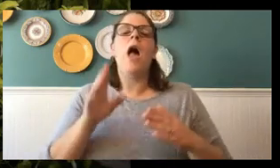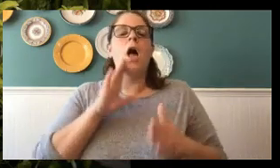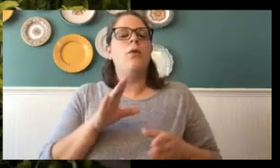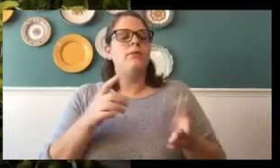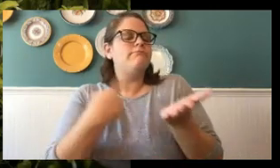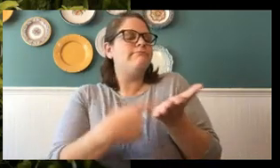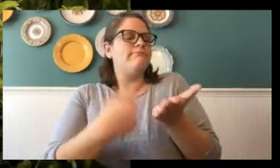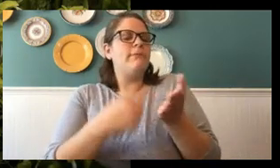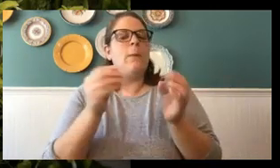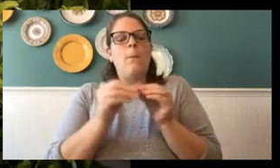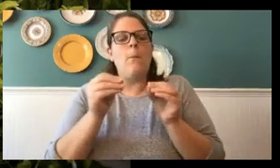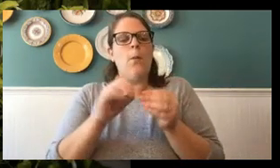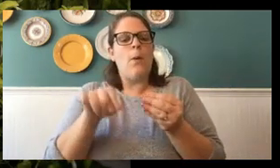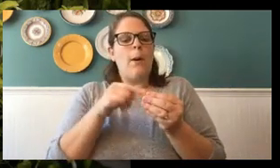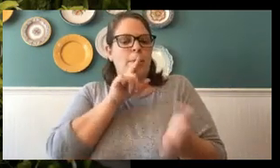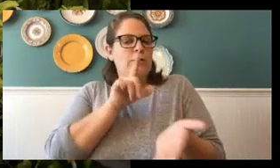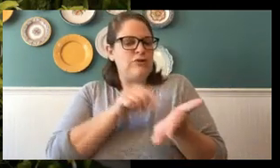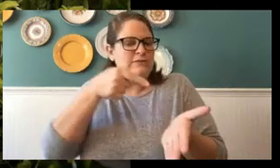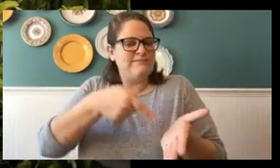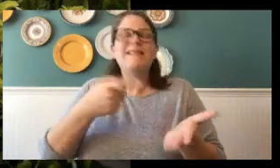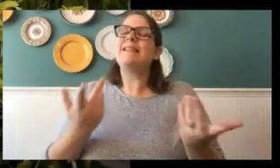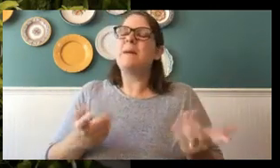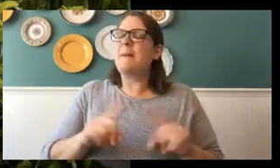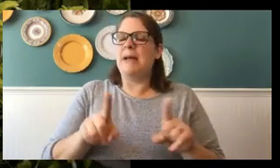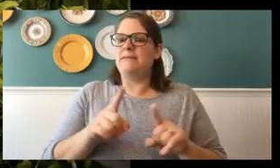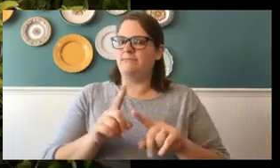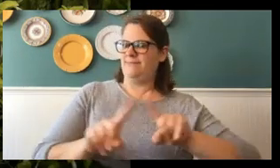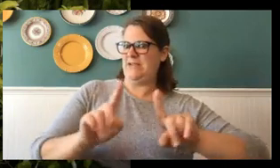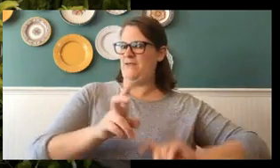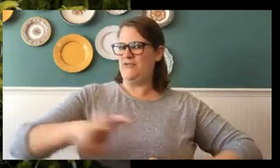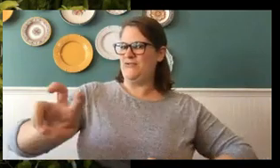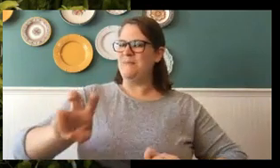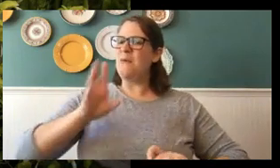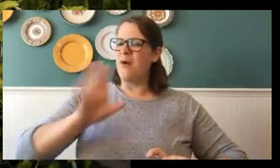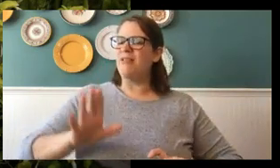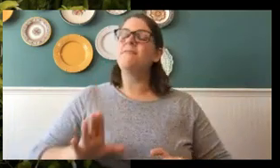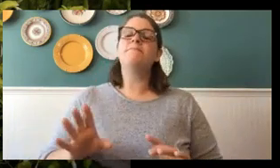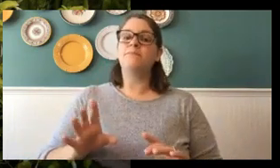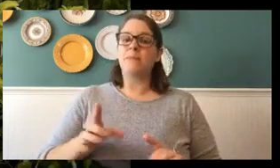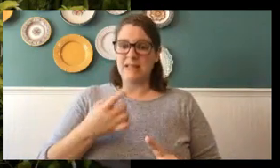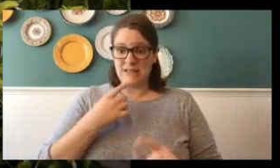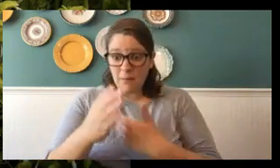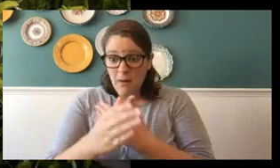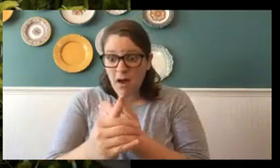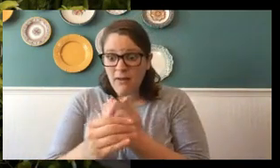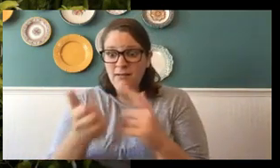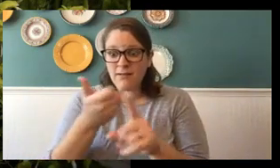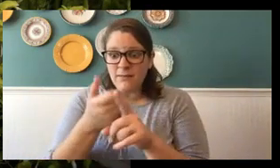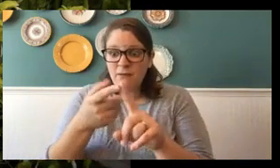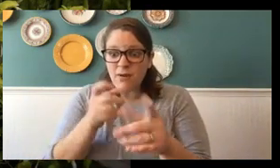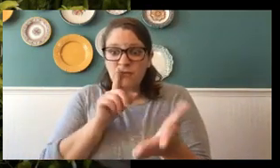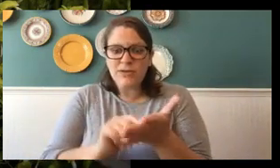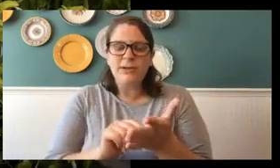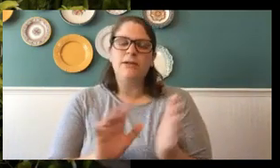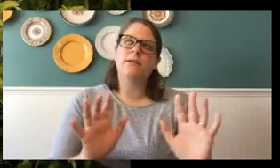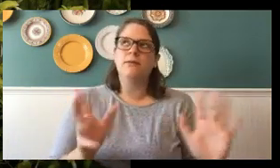more about nugget, but that's a whole other field trip. So, Justin, you said butterflies come from chickens? All right, all